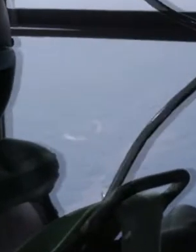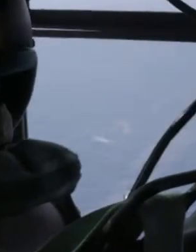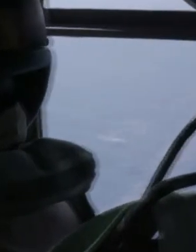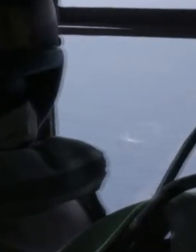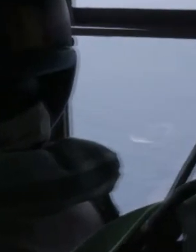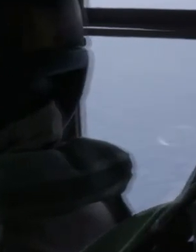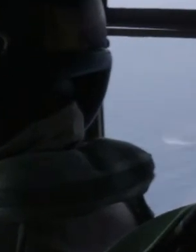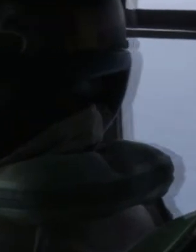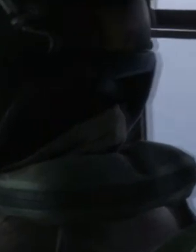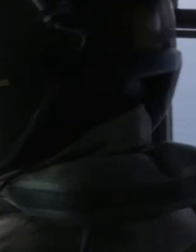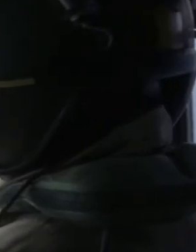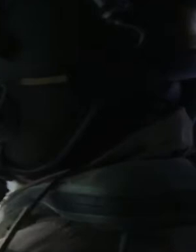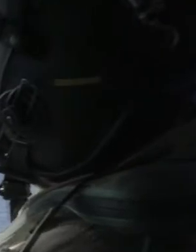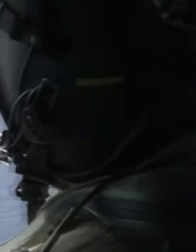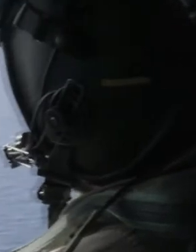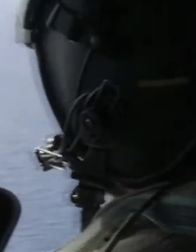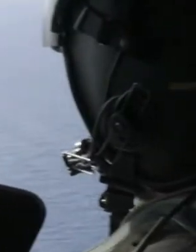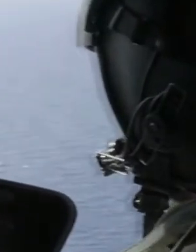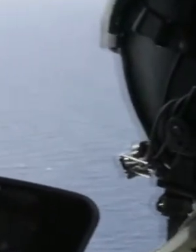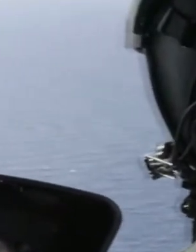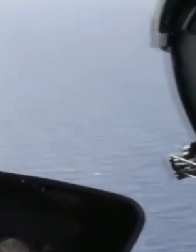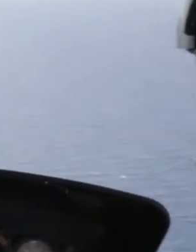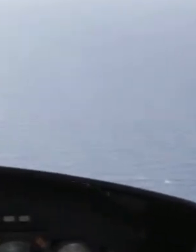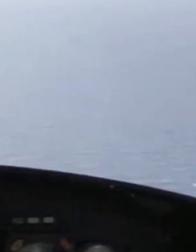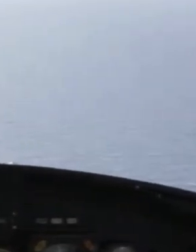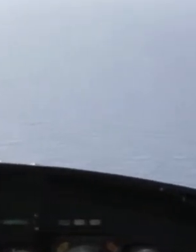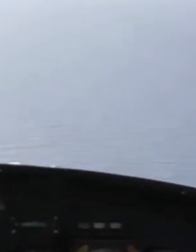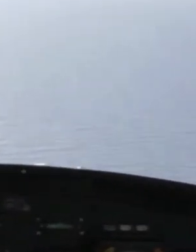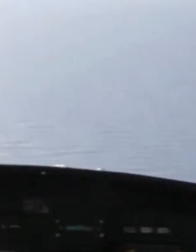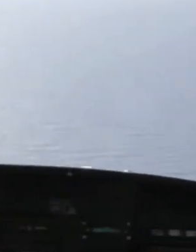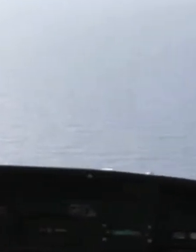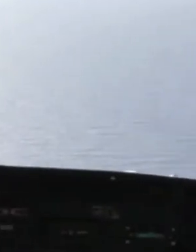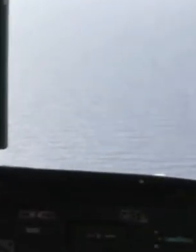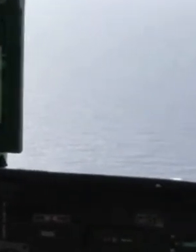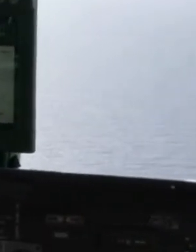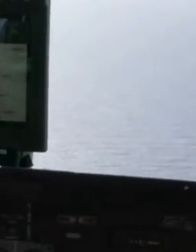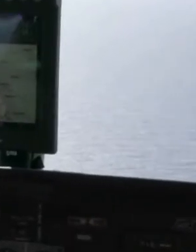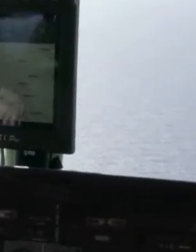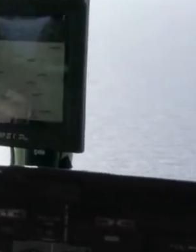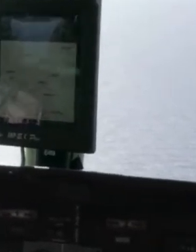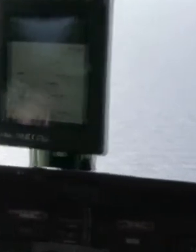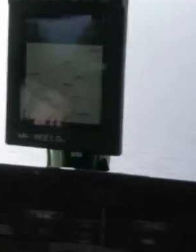Achieving a safe, just and secure ocean